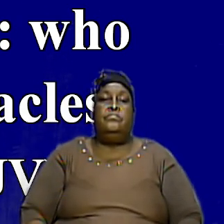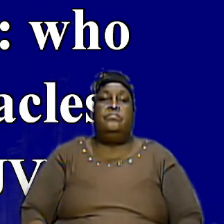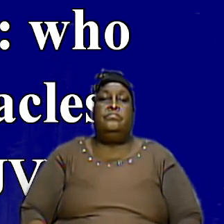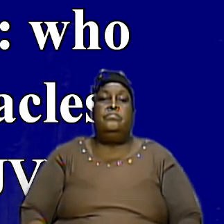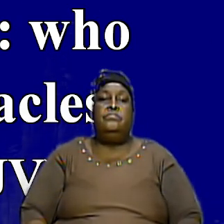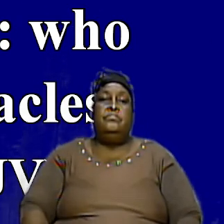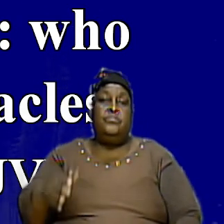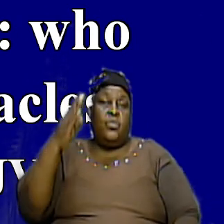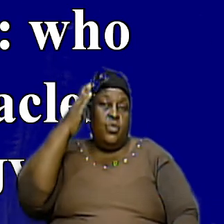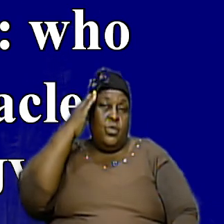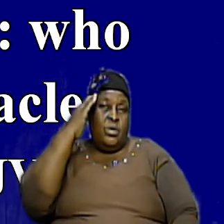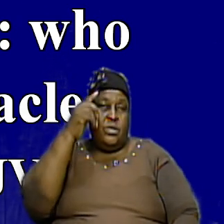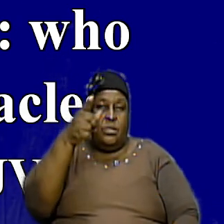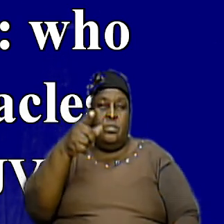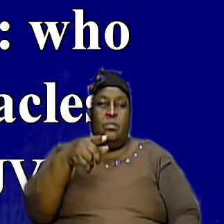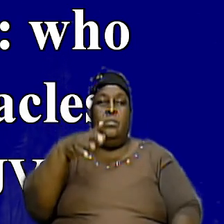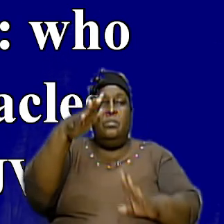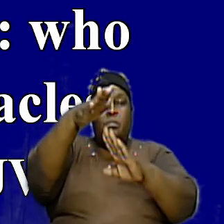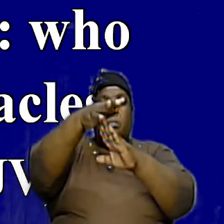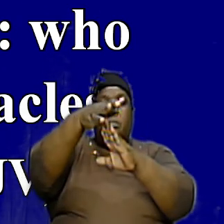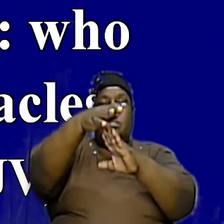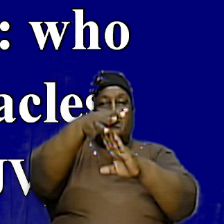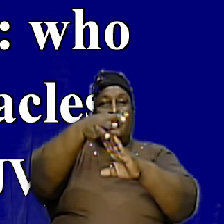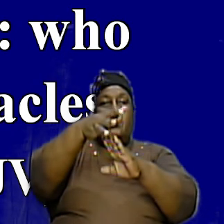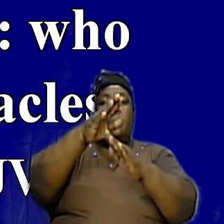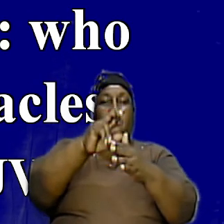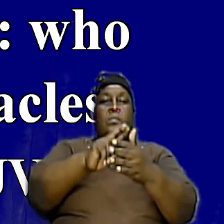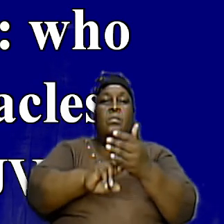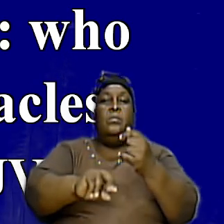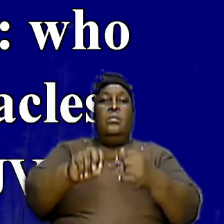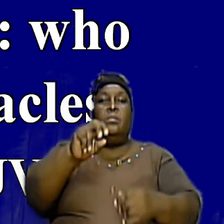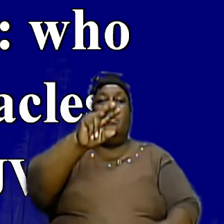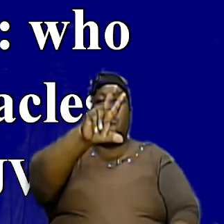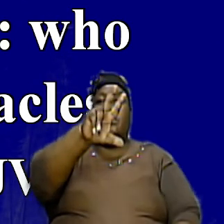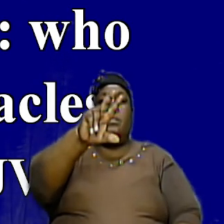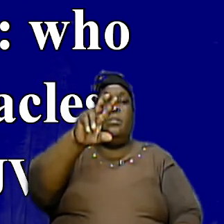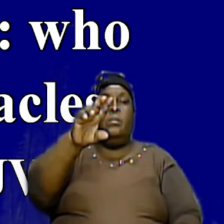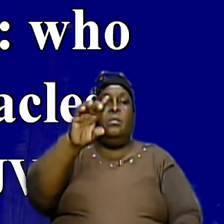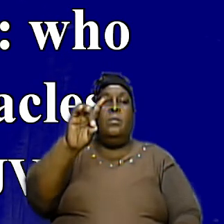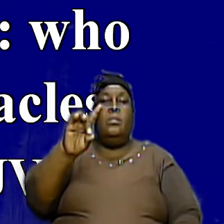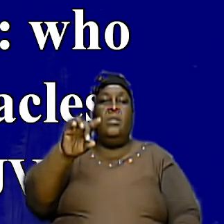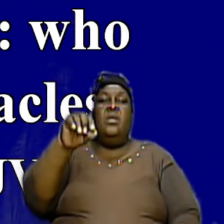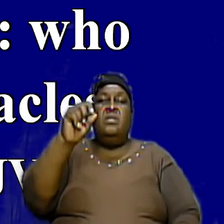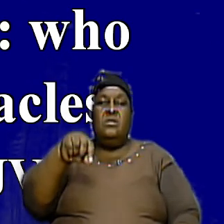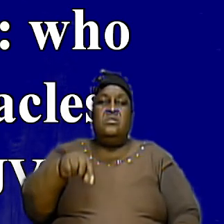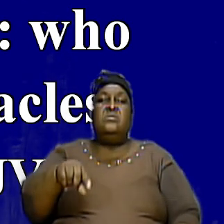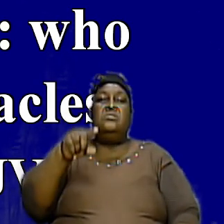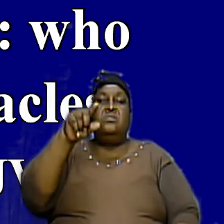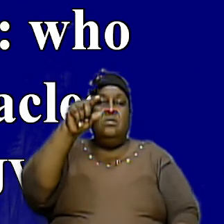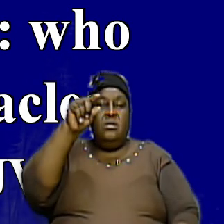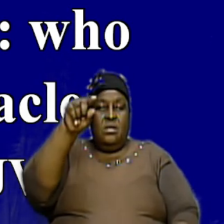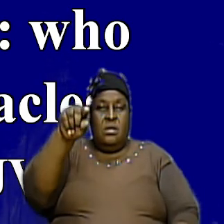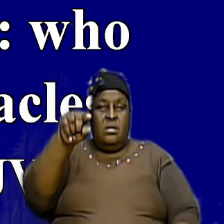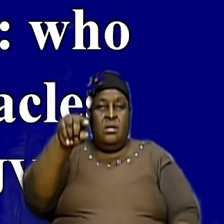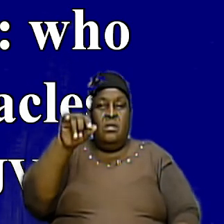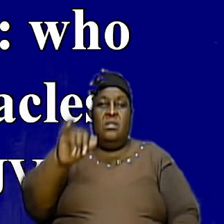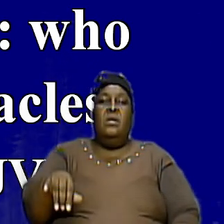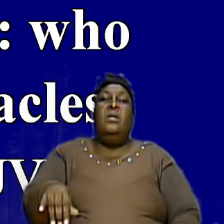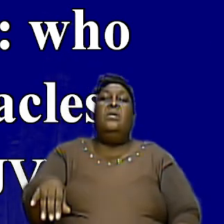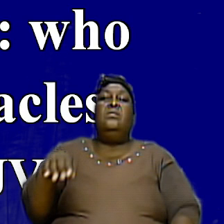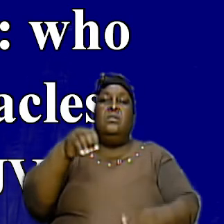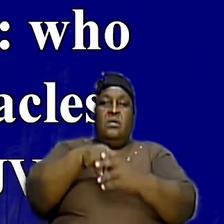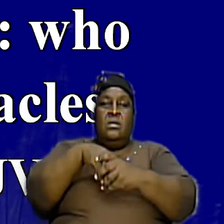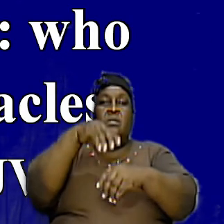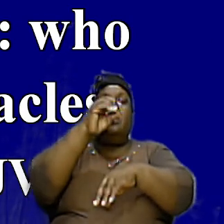notice at the top of verse 38 again this is he that was